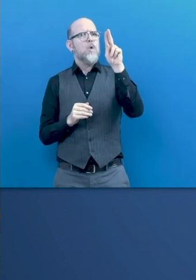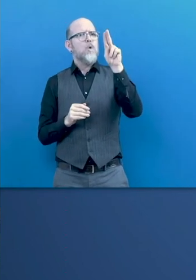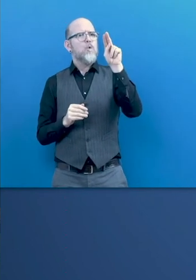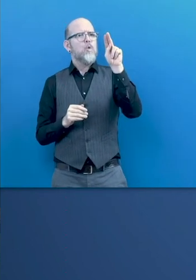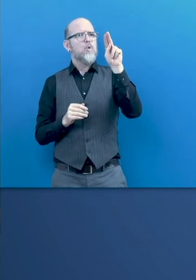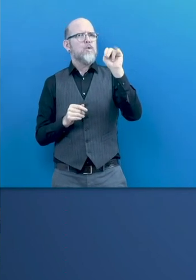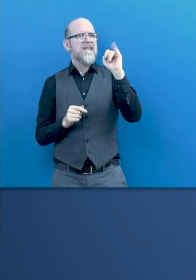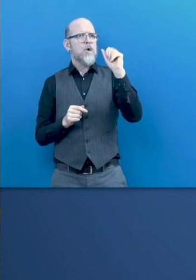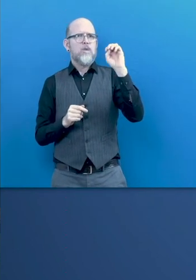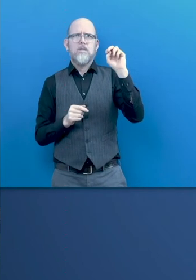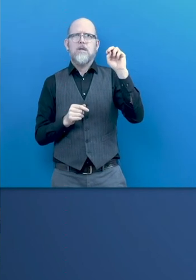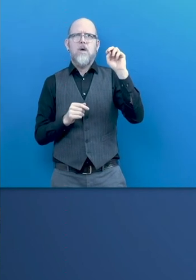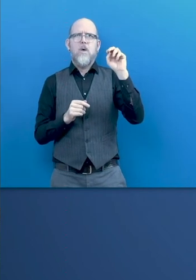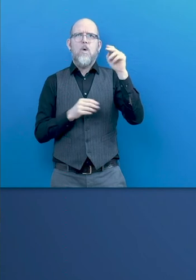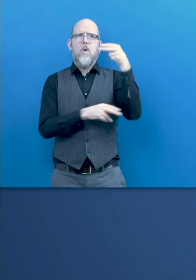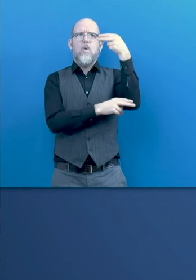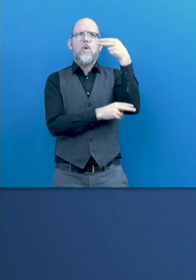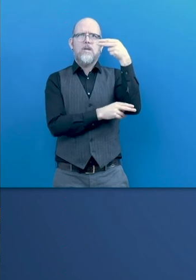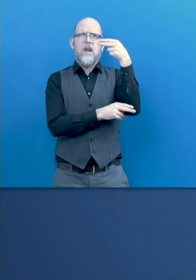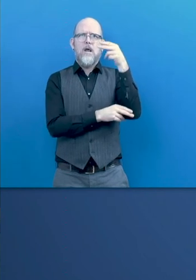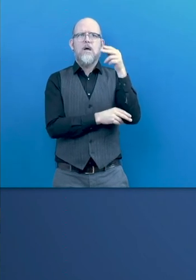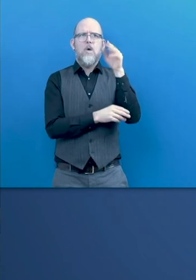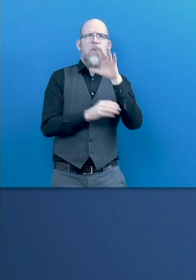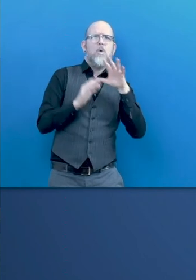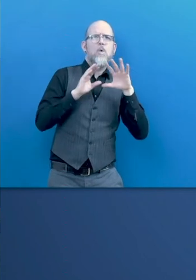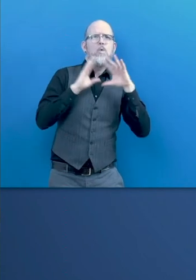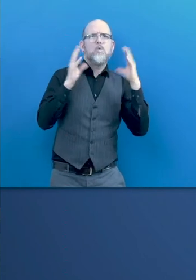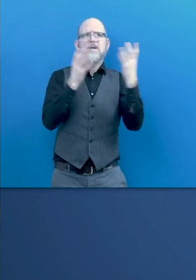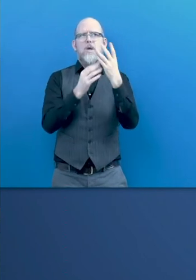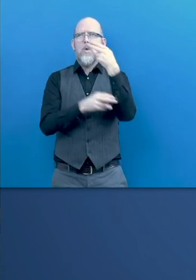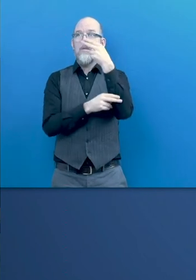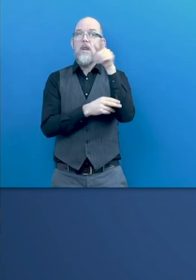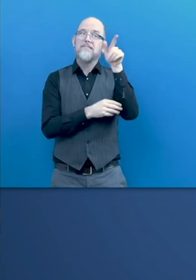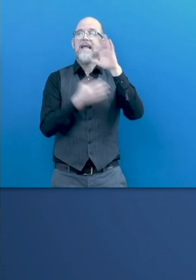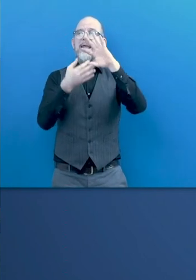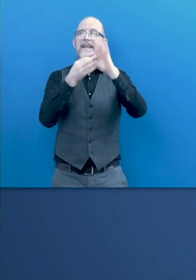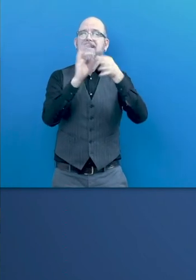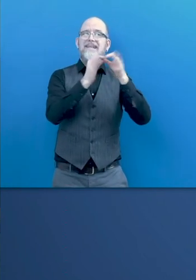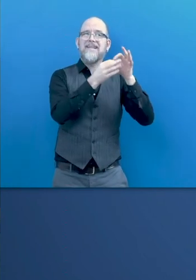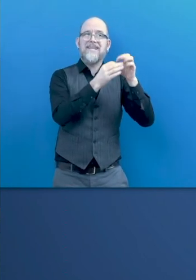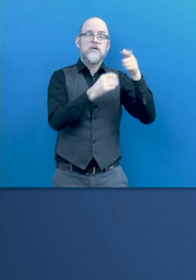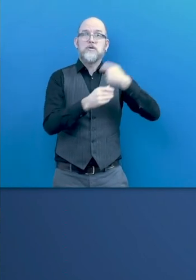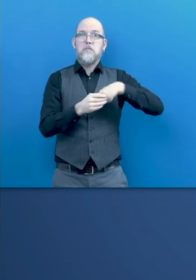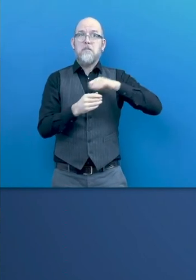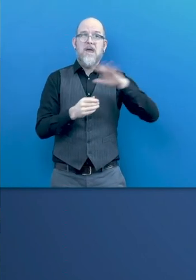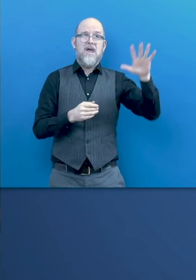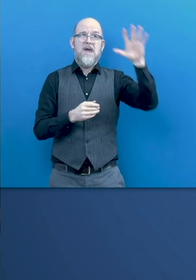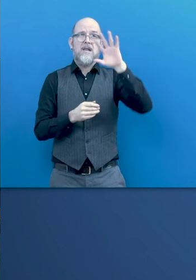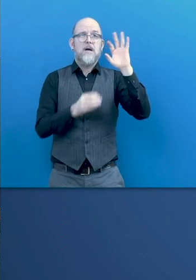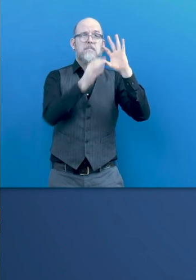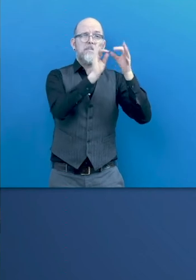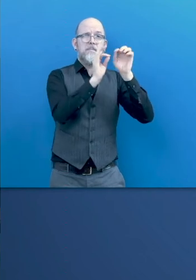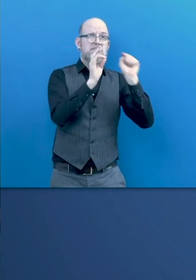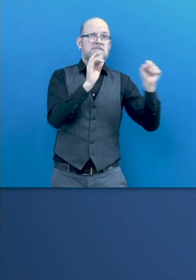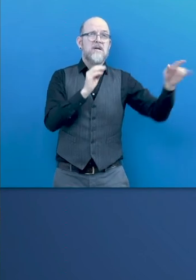hotel chain with all its hotels certified 100% accessible. And in many cases,